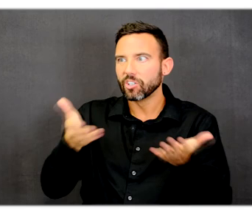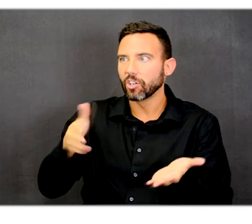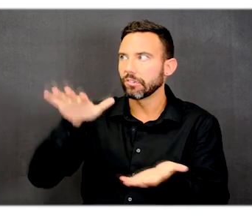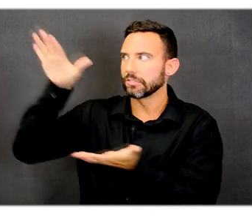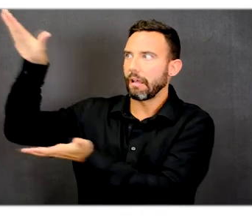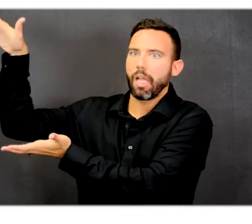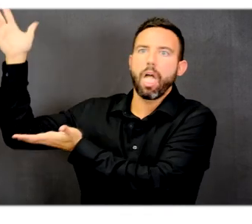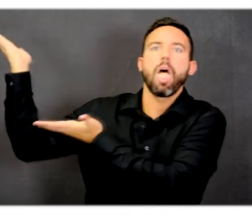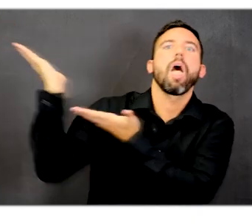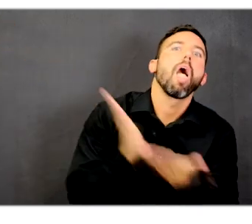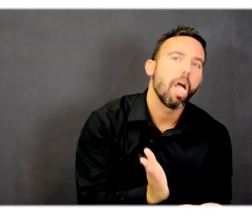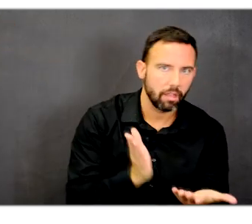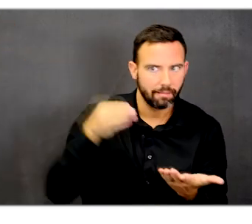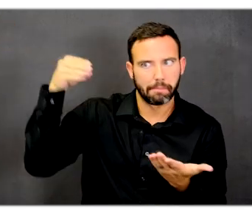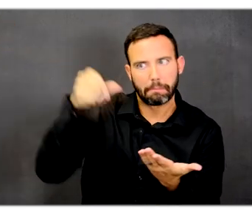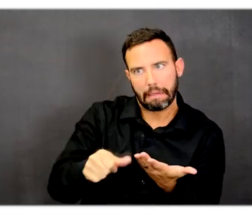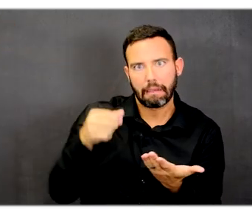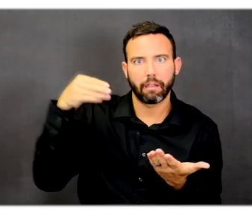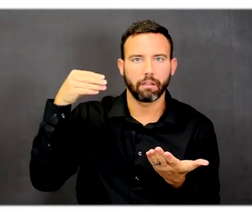the continent?